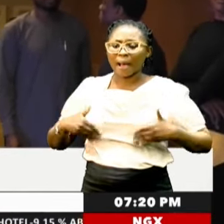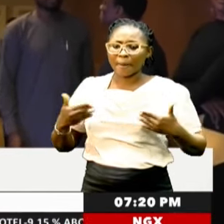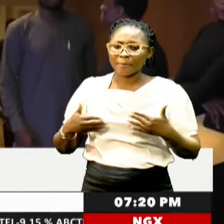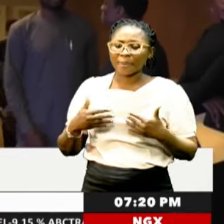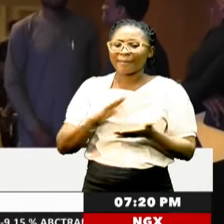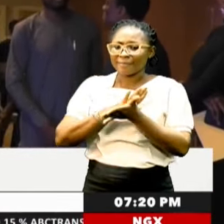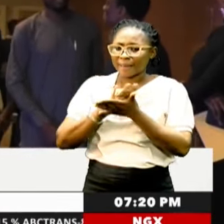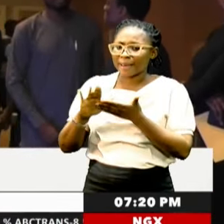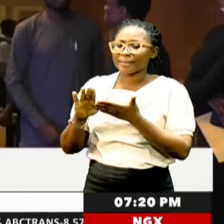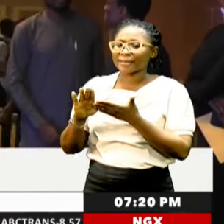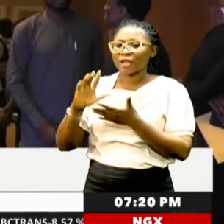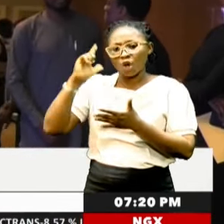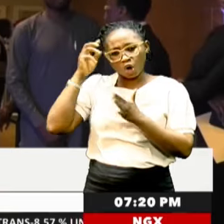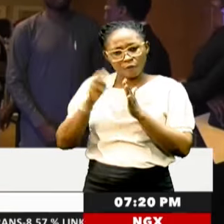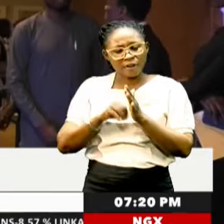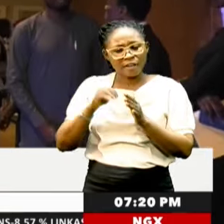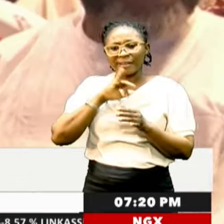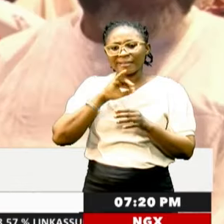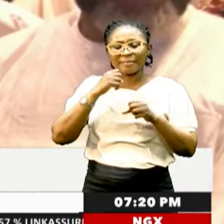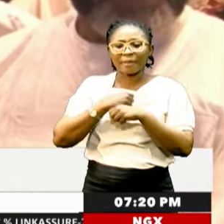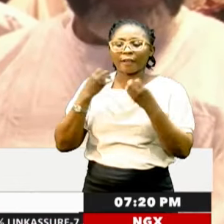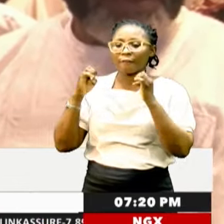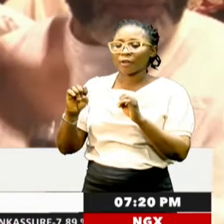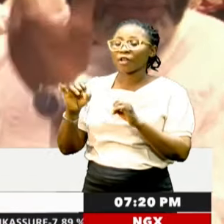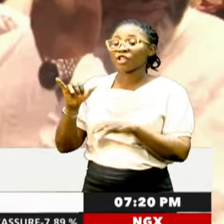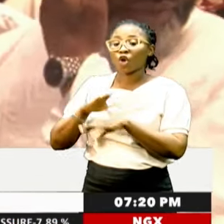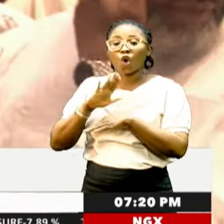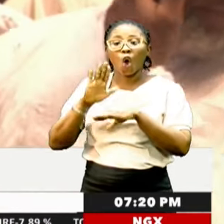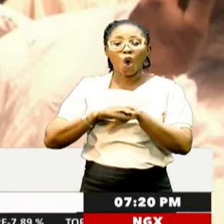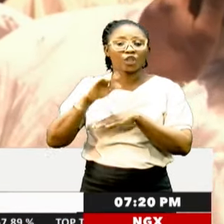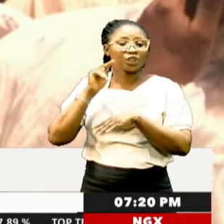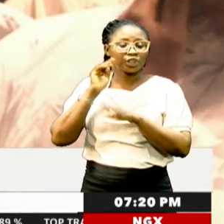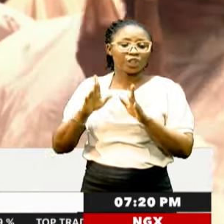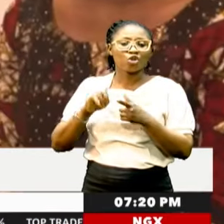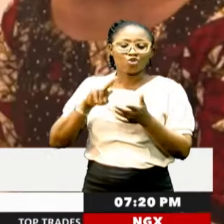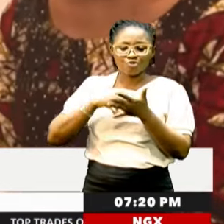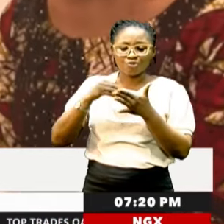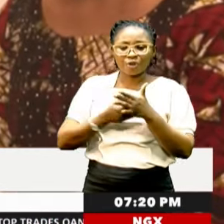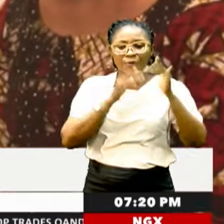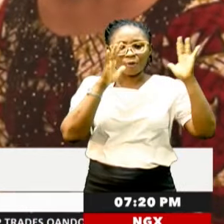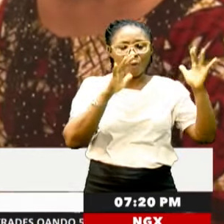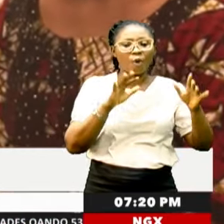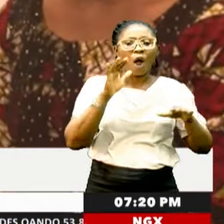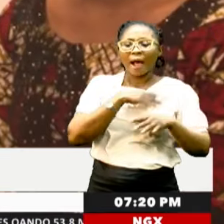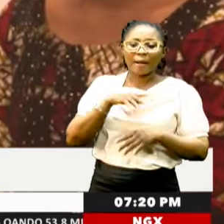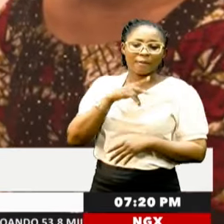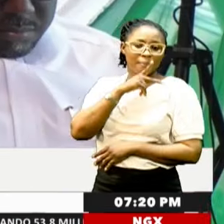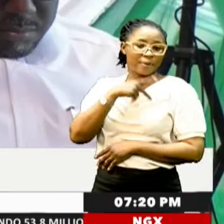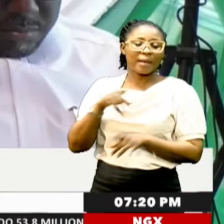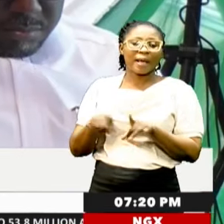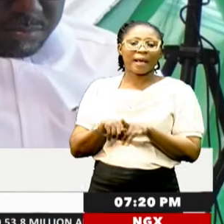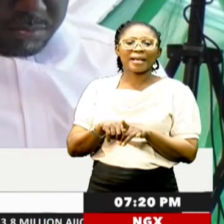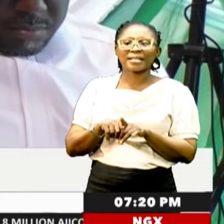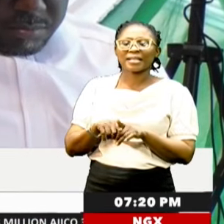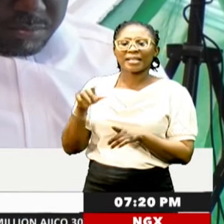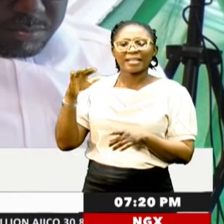It will be nice. The government is making efforts. They call on Nigerians to renew their hope and patriotism as they postulate